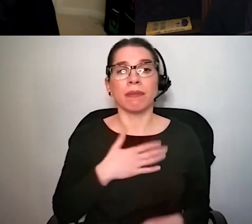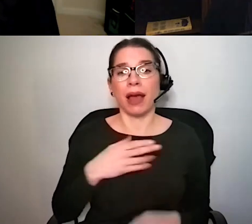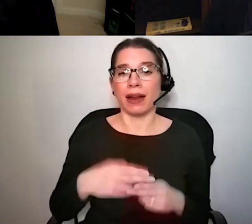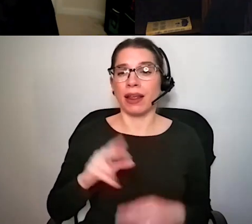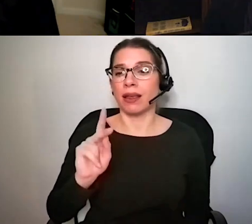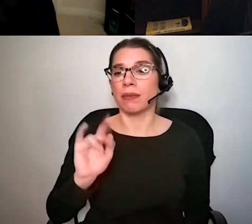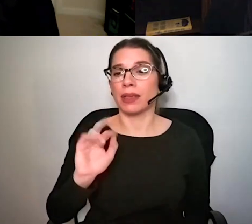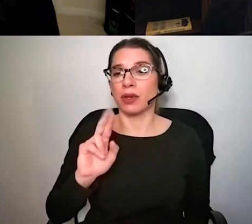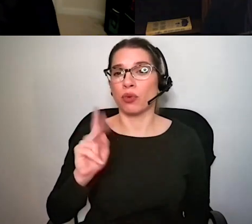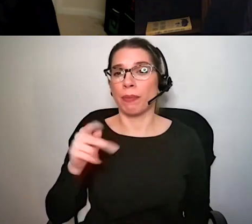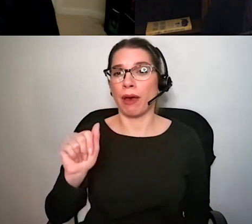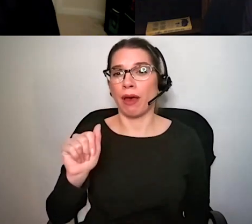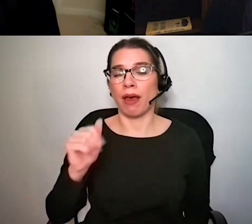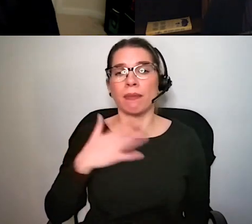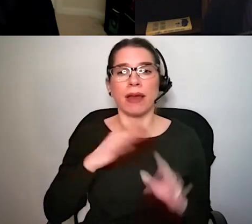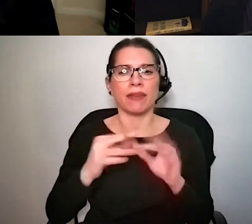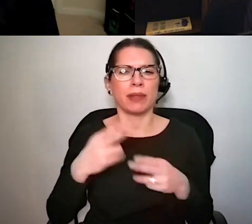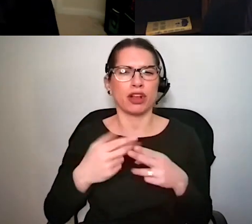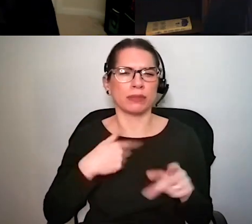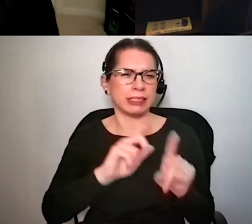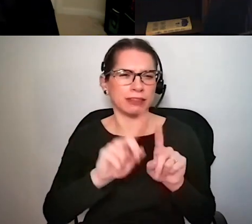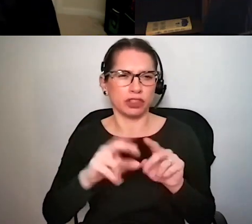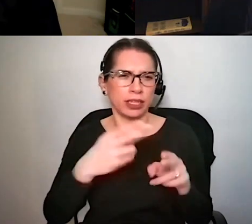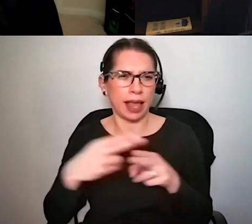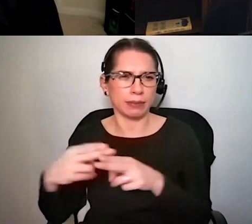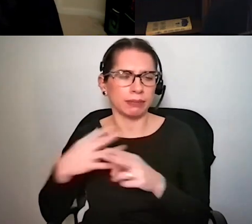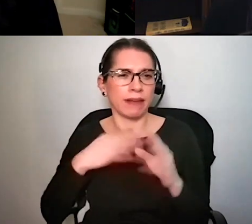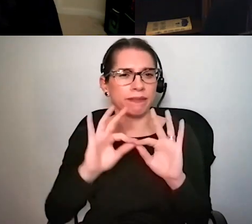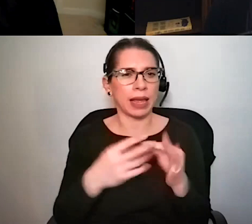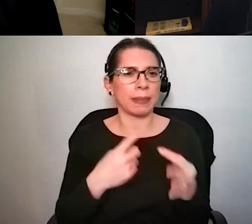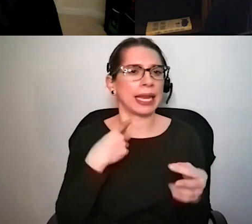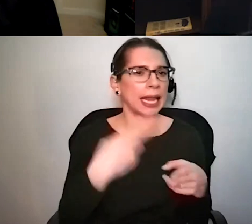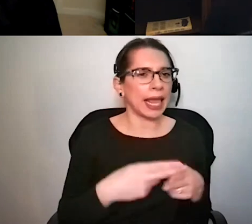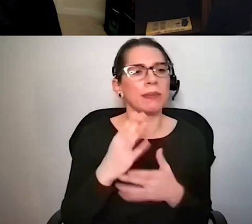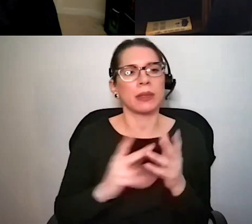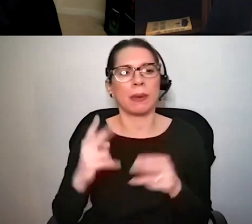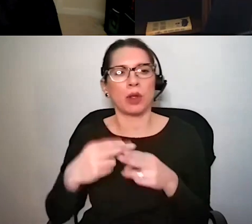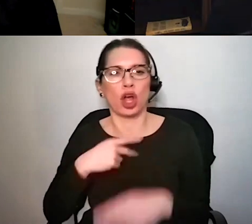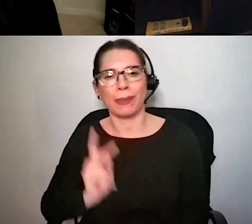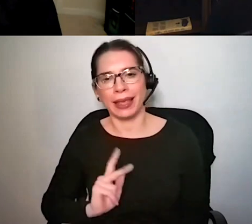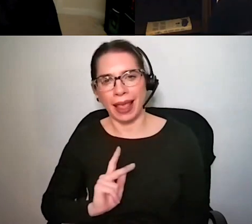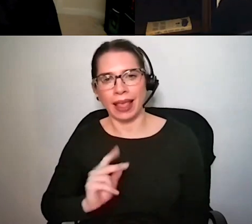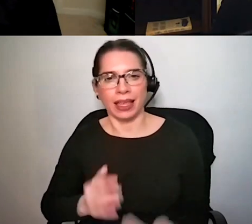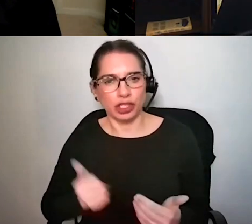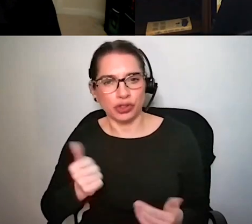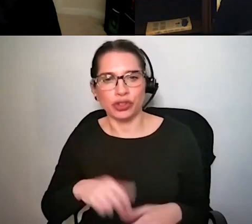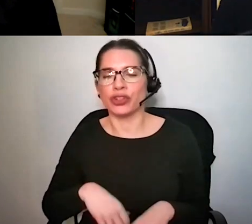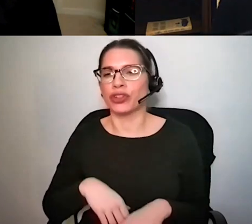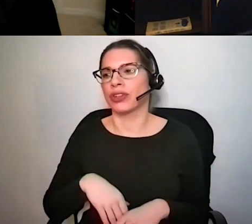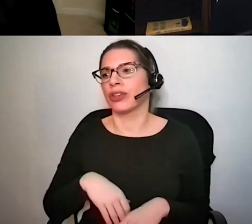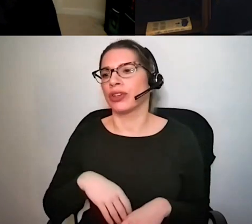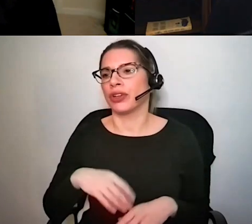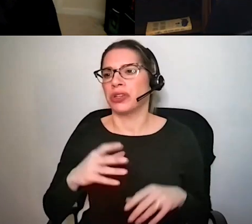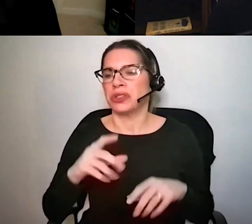call me a bunch of things my family have a nickname for me um a lot of people just call me K because it's easier and in certain